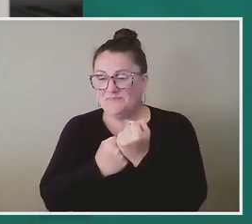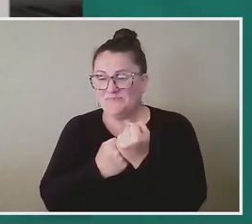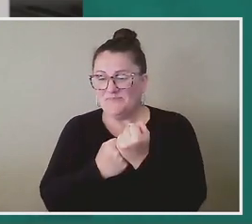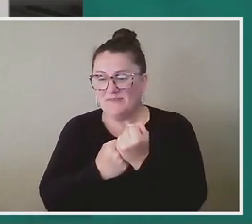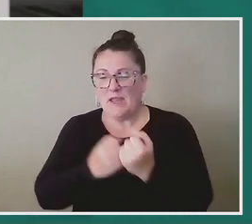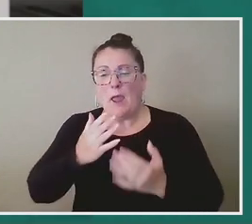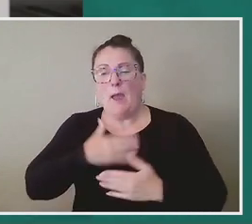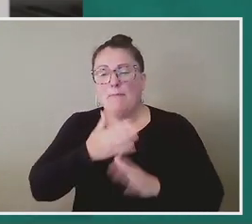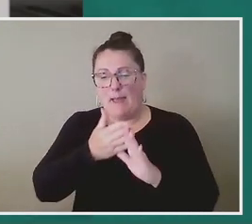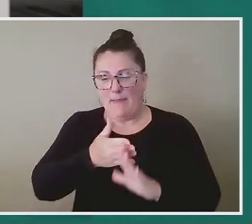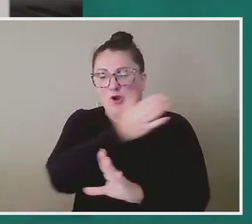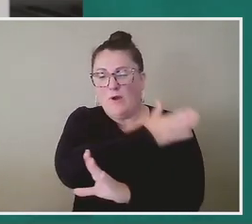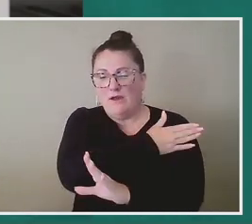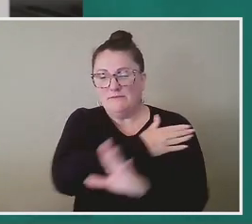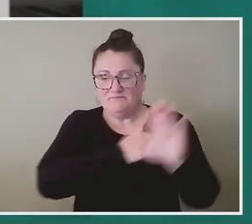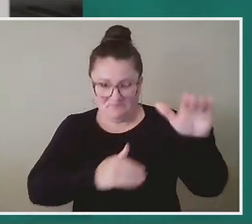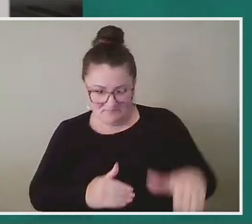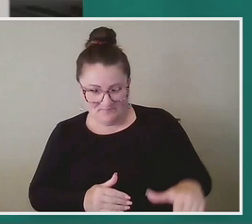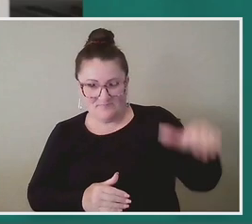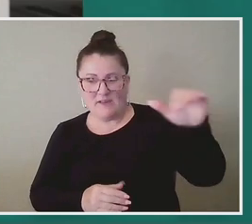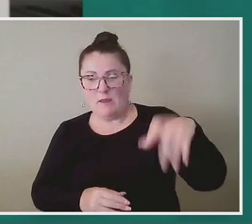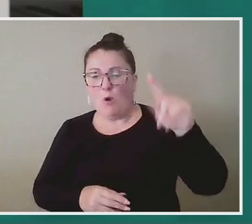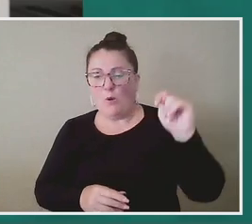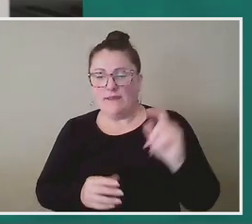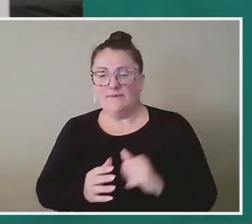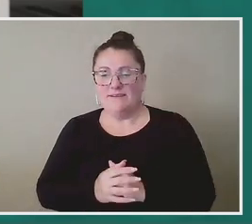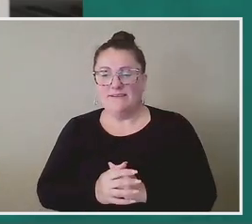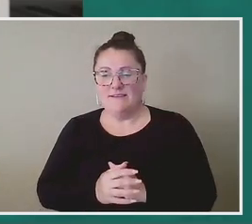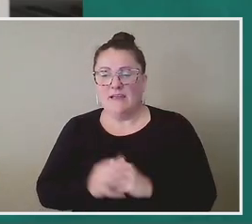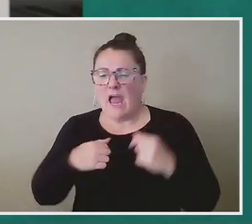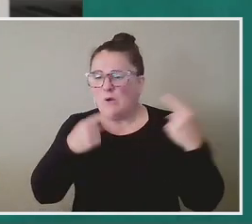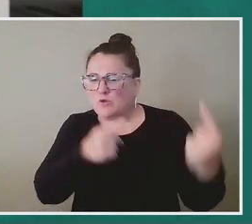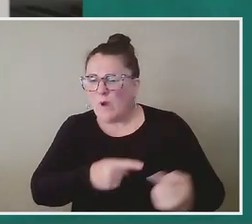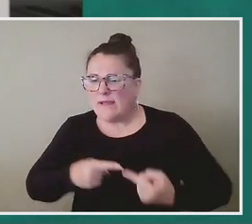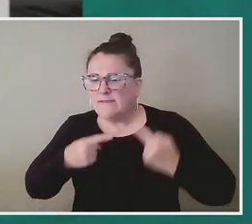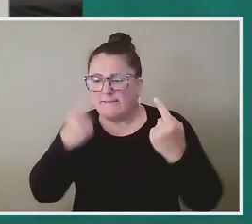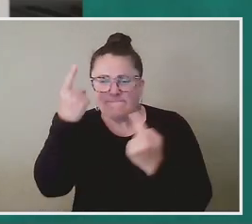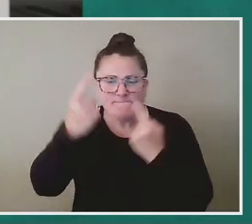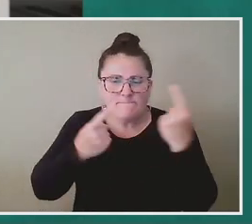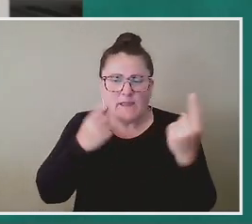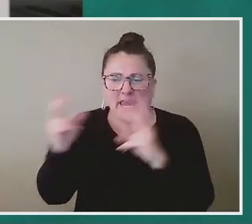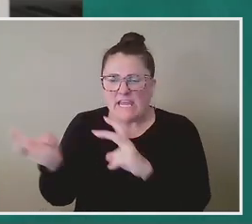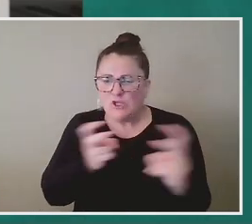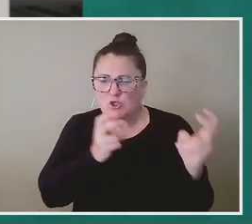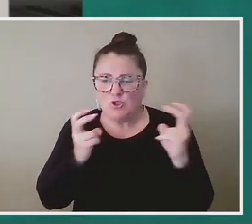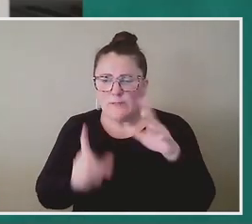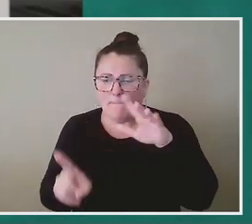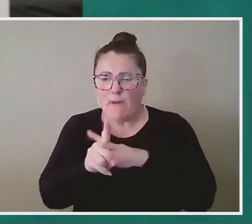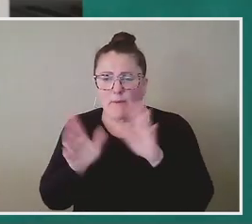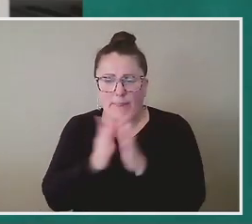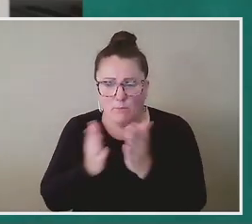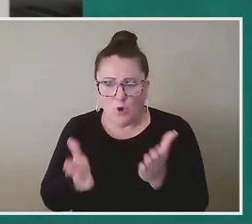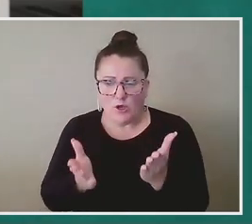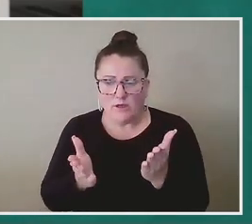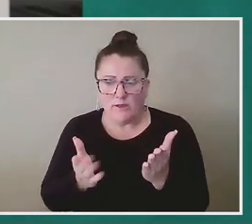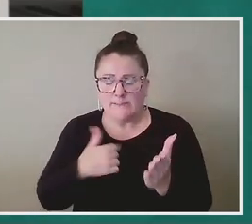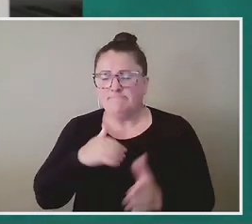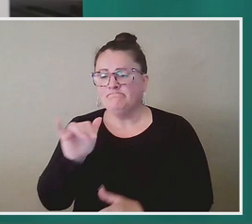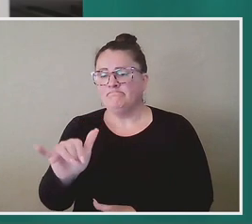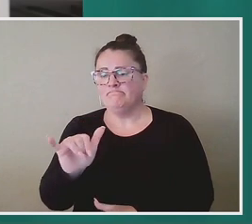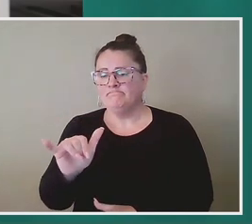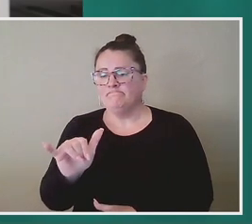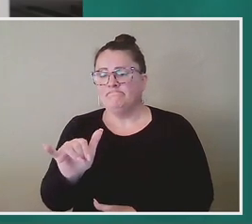background as a poet. so when I was wrestling, when I was thinking about some of these issues that come up in the book, I was thinking about,